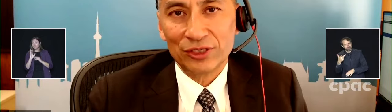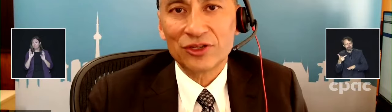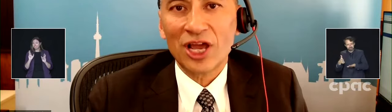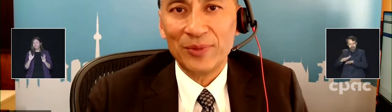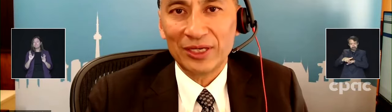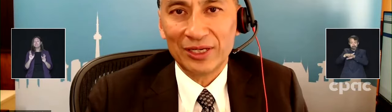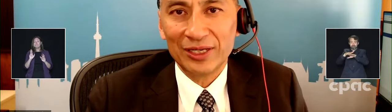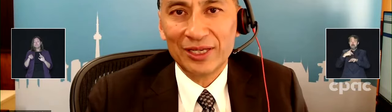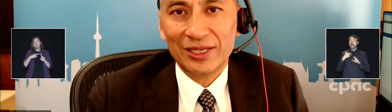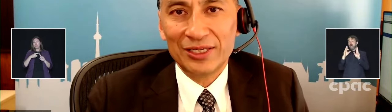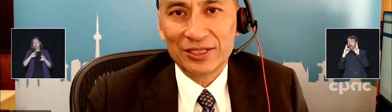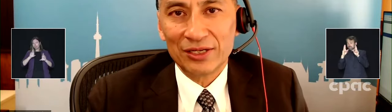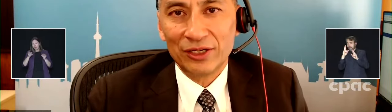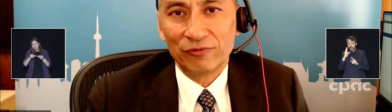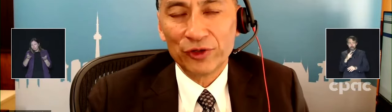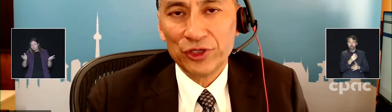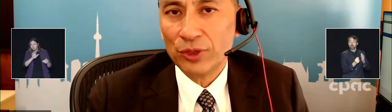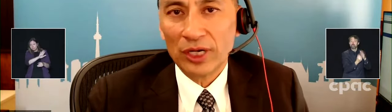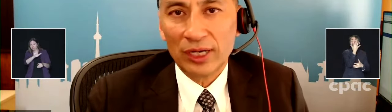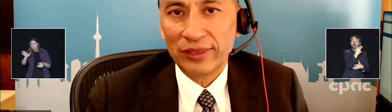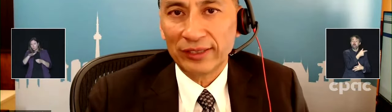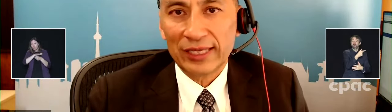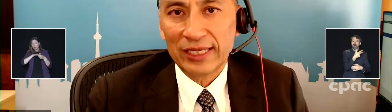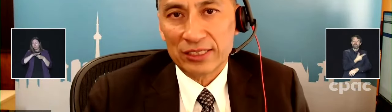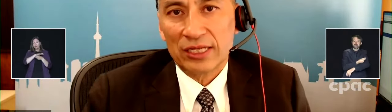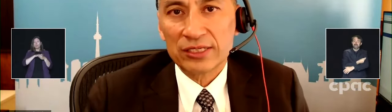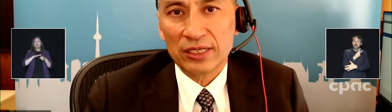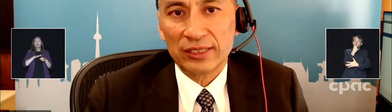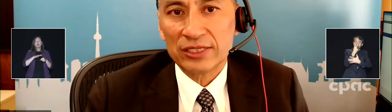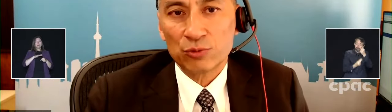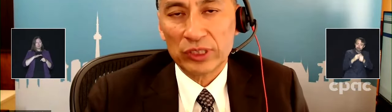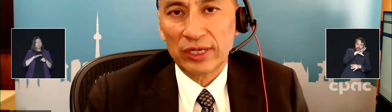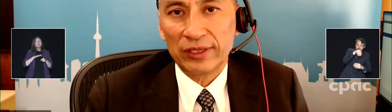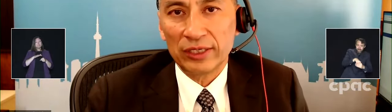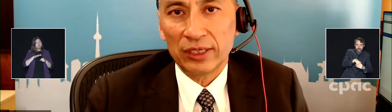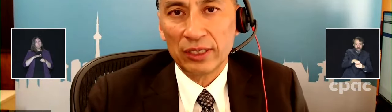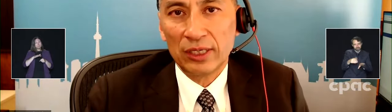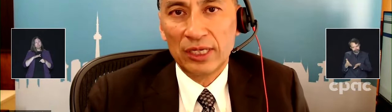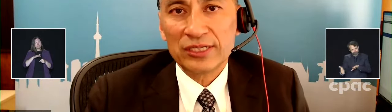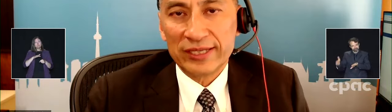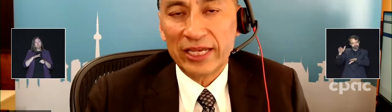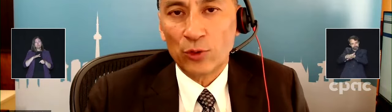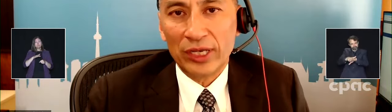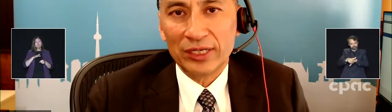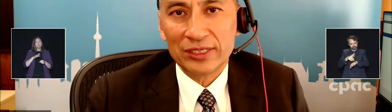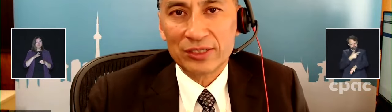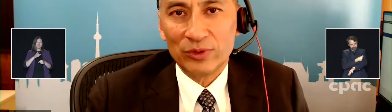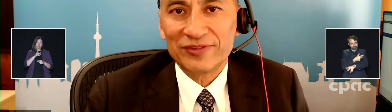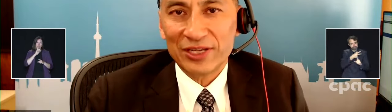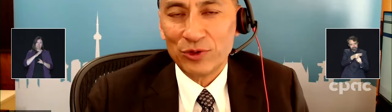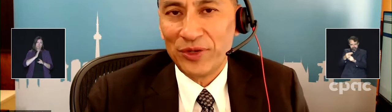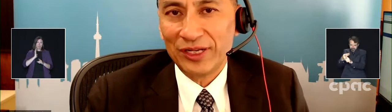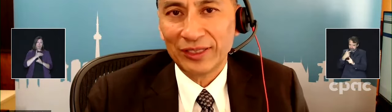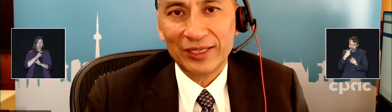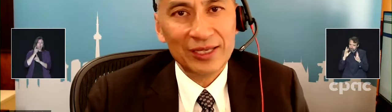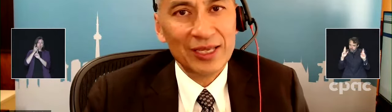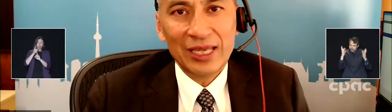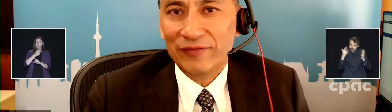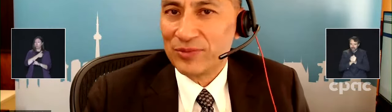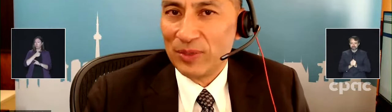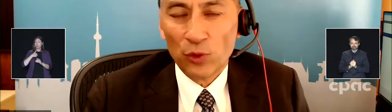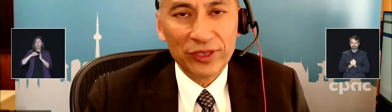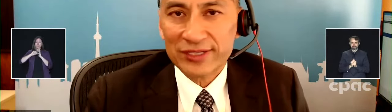the timing is for you. I think that's what I think is the takeaway. And as we've said repeatedly,